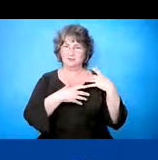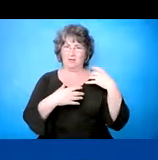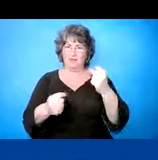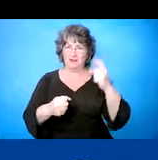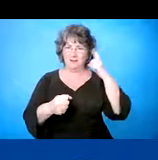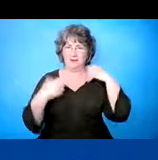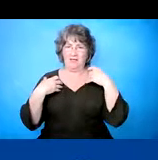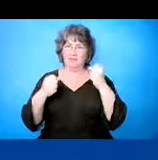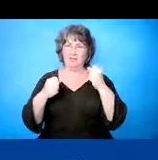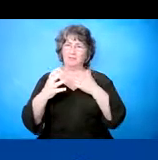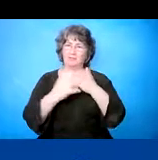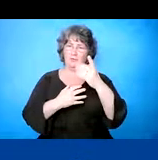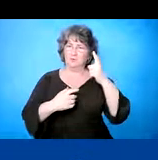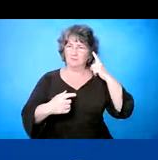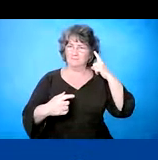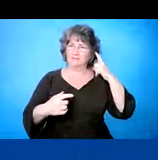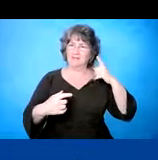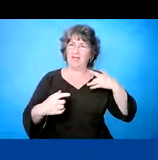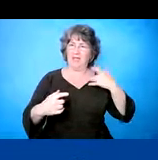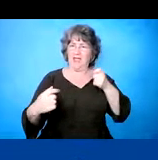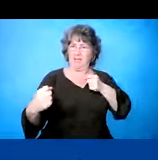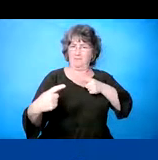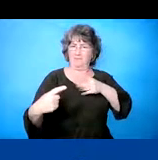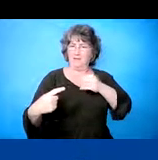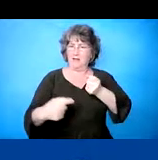We are going to offer an interpretation of Spanish.